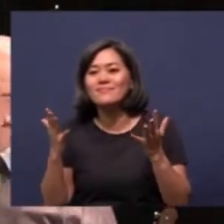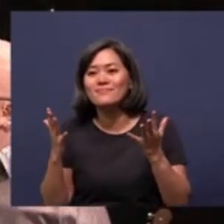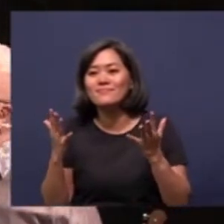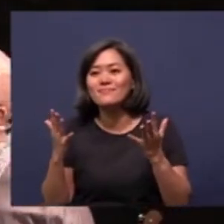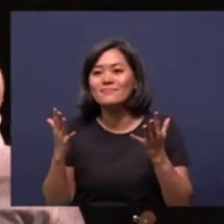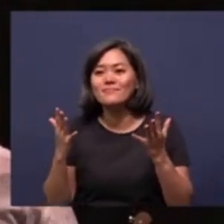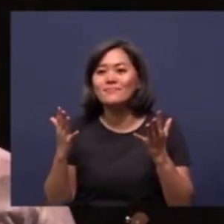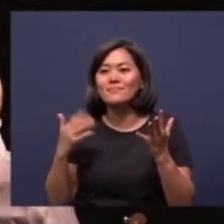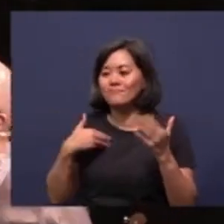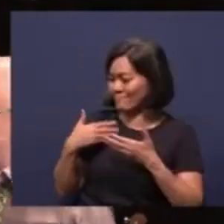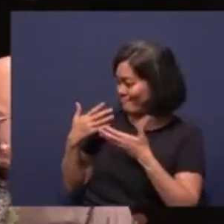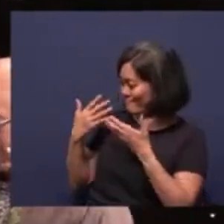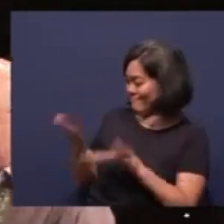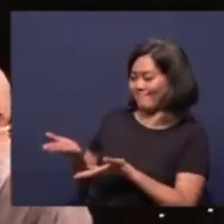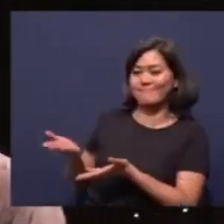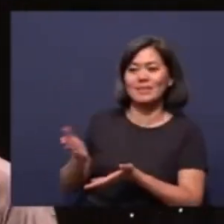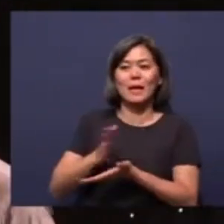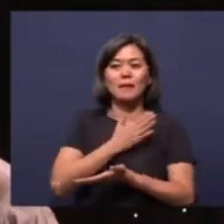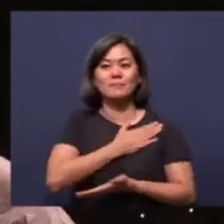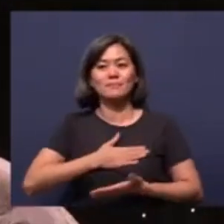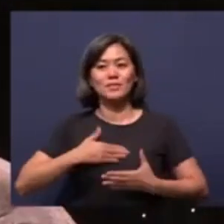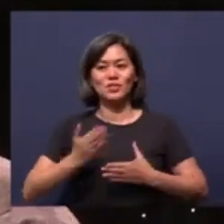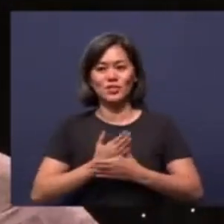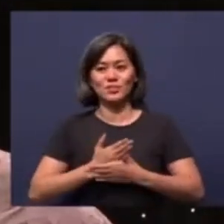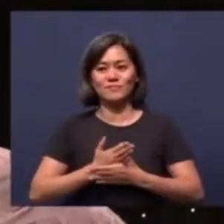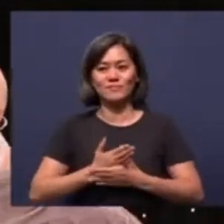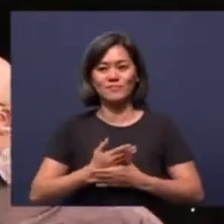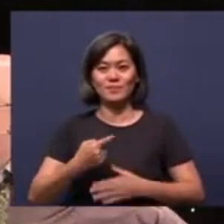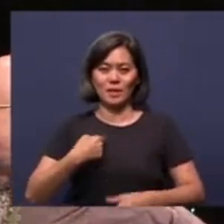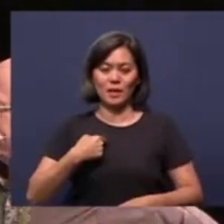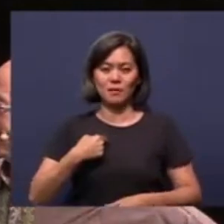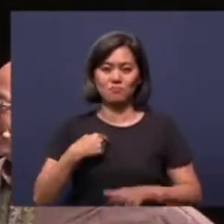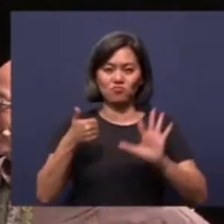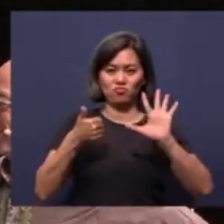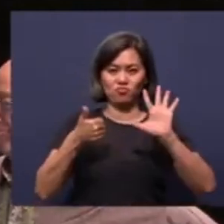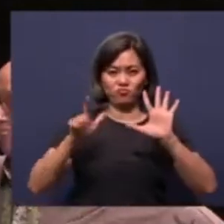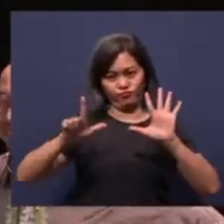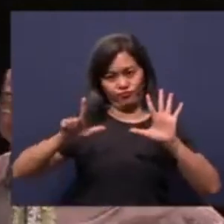Over to you, Pastor Solomon. Please share. I am 67.